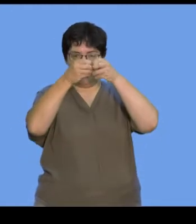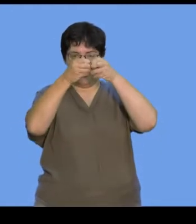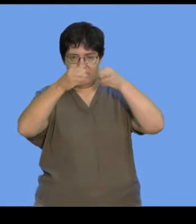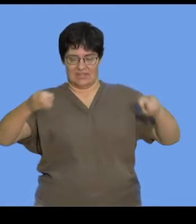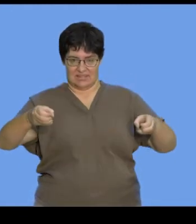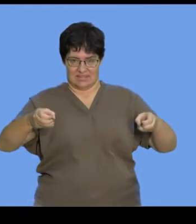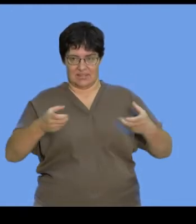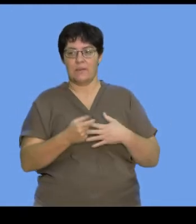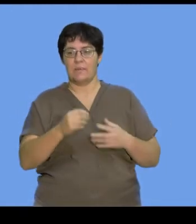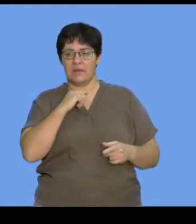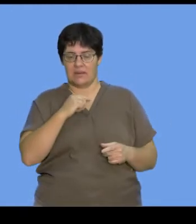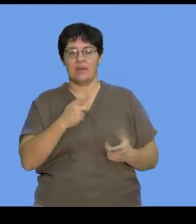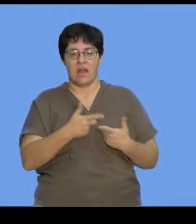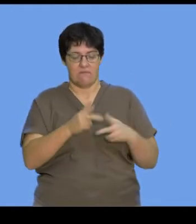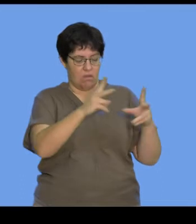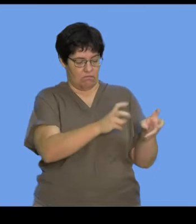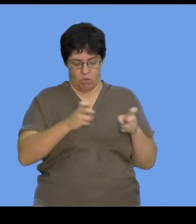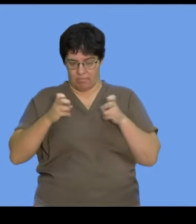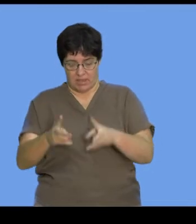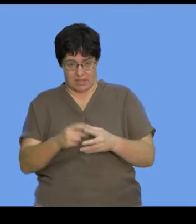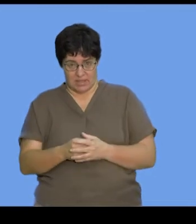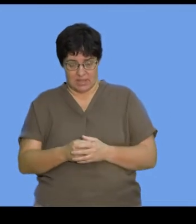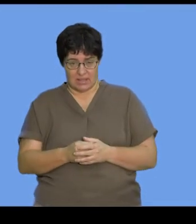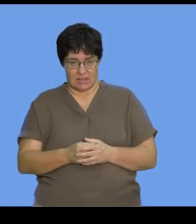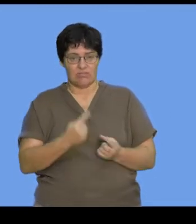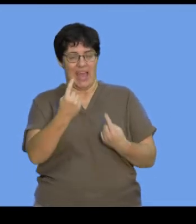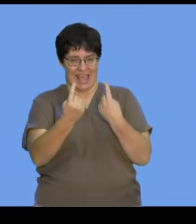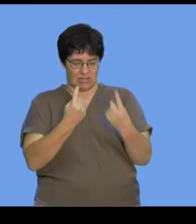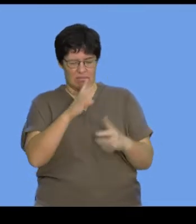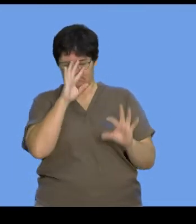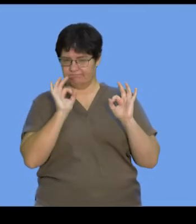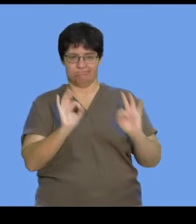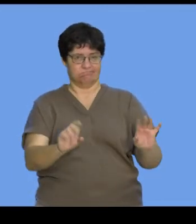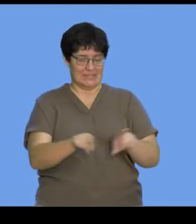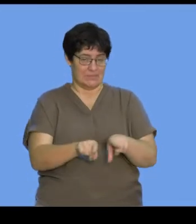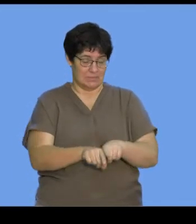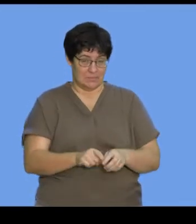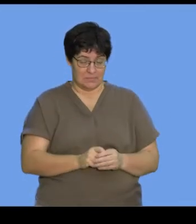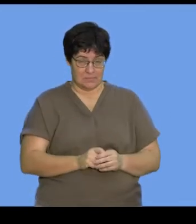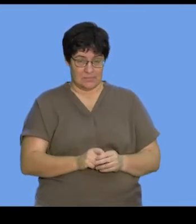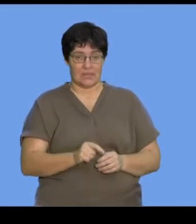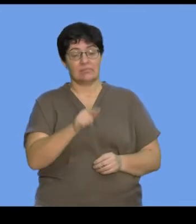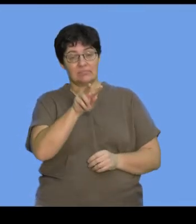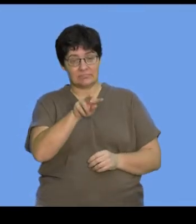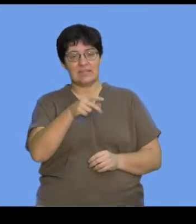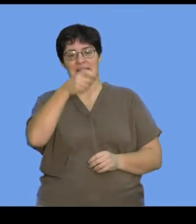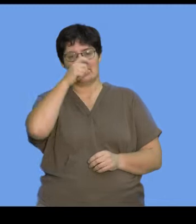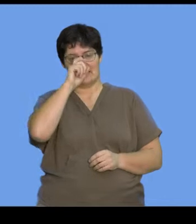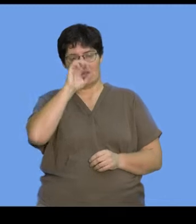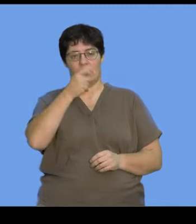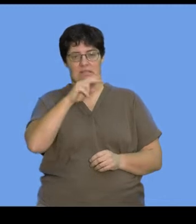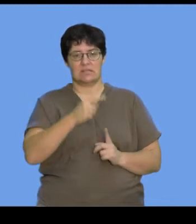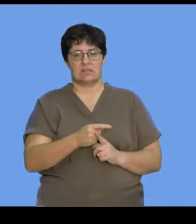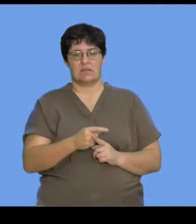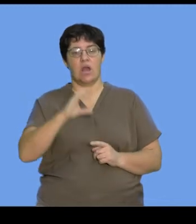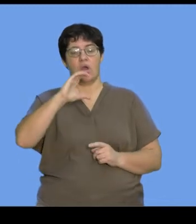these arms would undergo copying and be a replica of each other. And so we refer to those sister